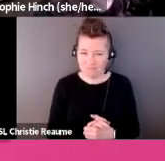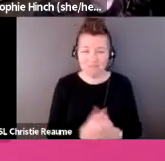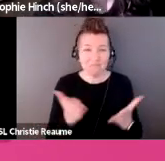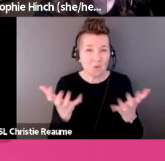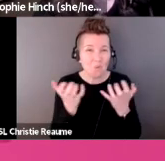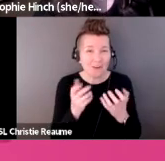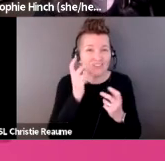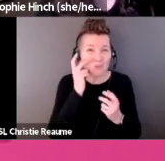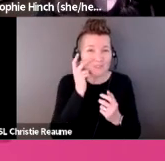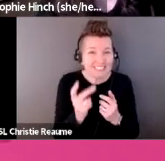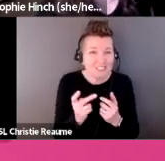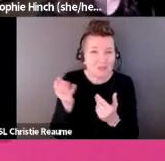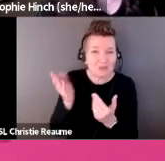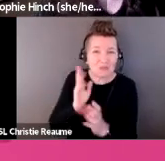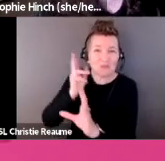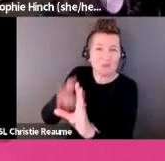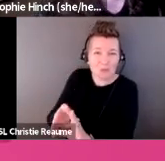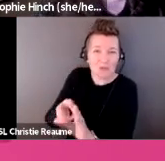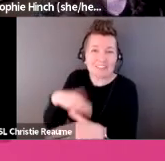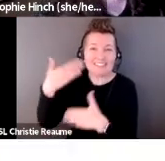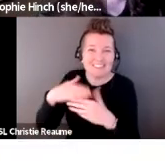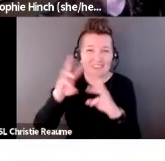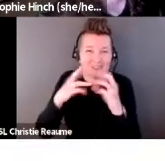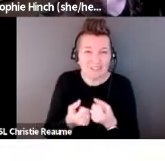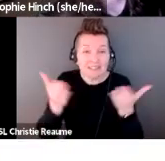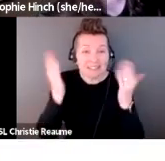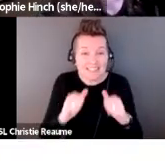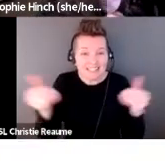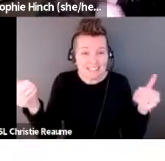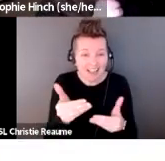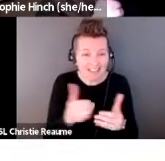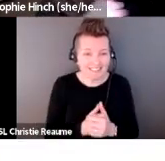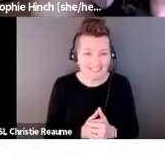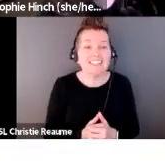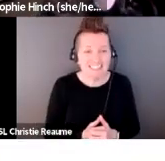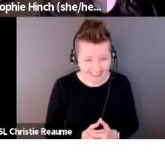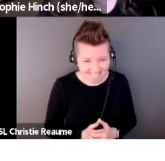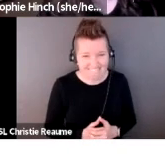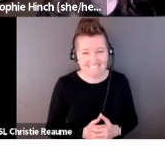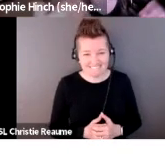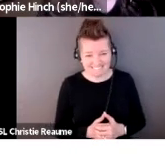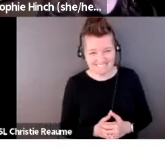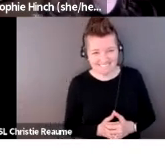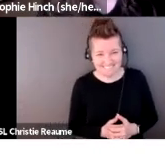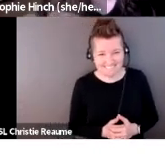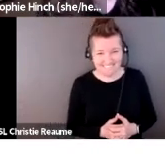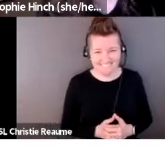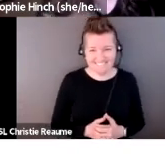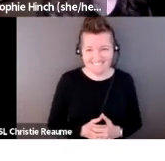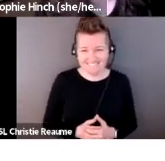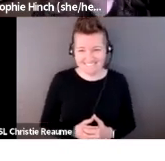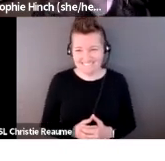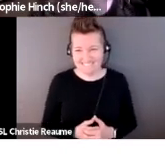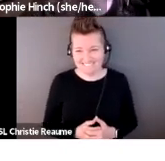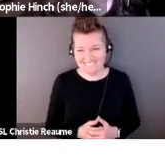as well. And if Abby Lee could go to the next slide. Um, it's an invitation to let's keep this